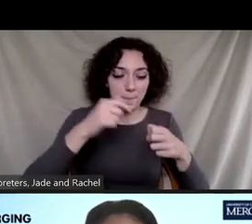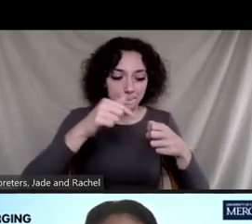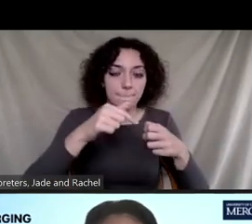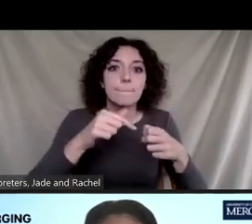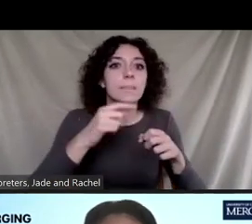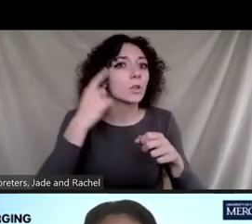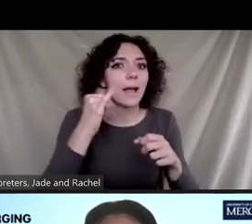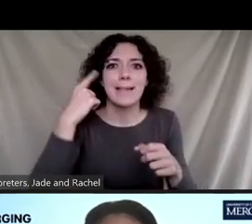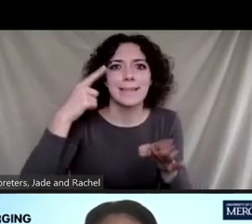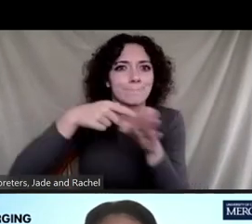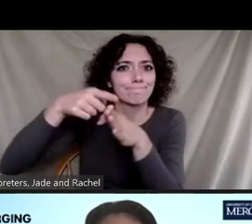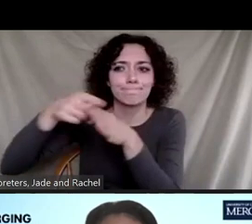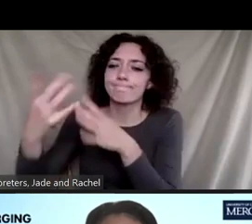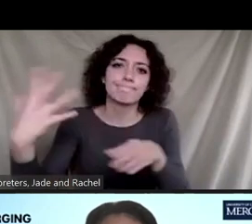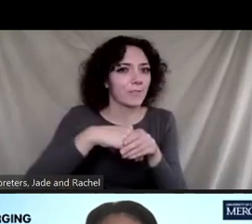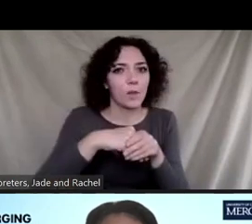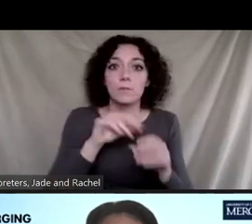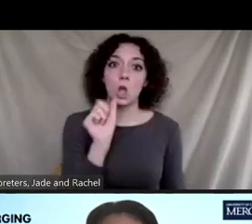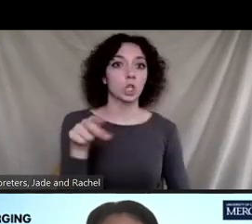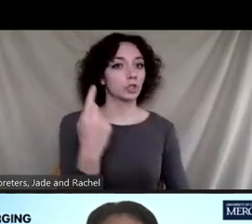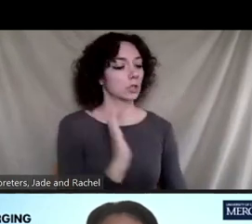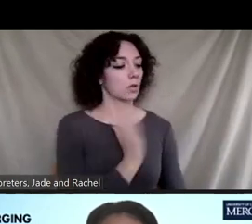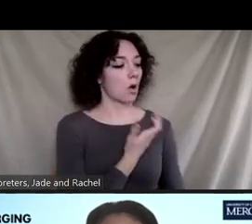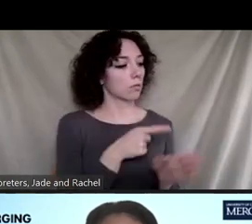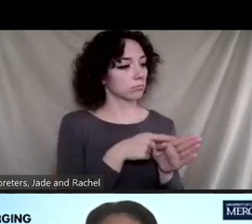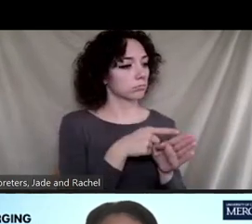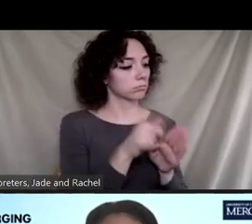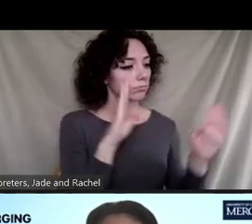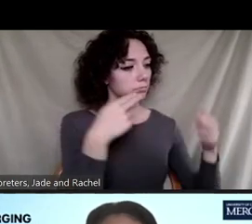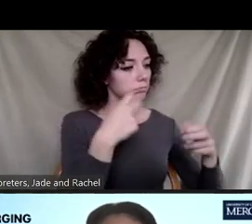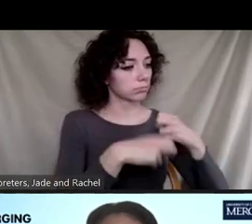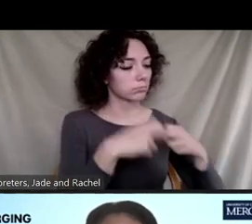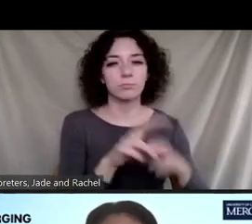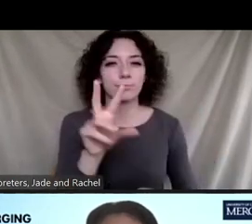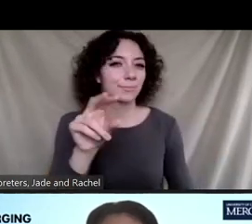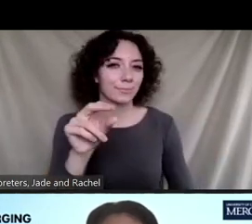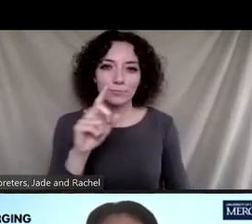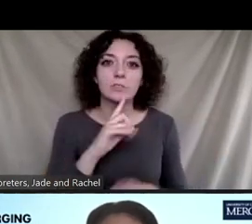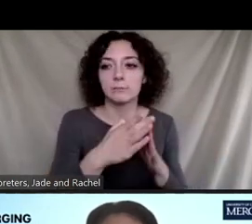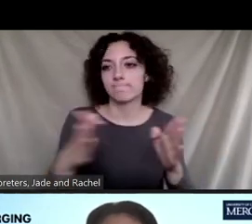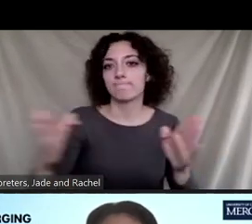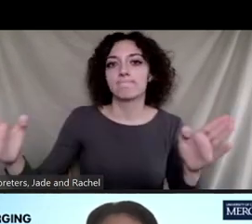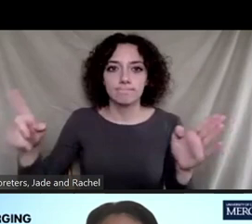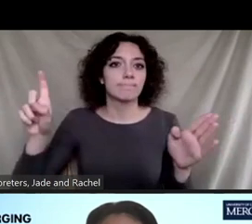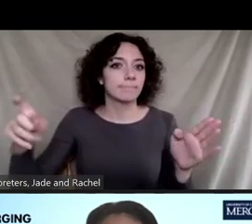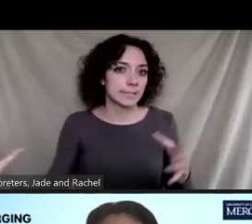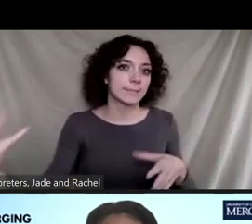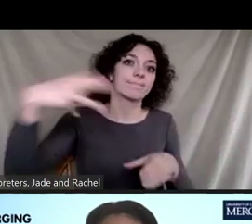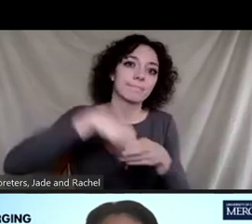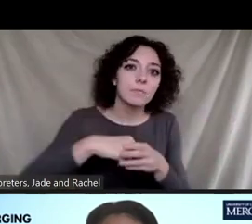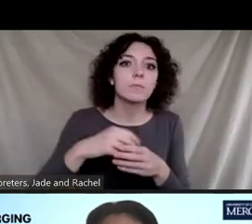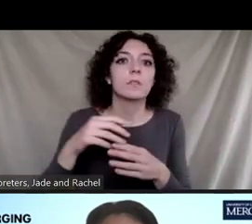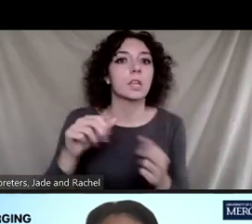problem. And, uh, without their help, we believe that we cannot effectively, you know, address the, the major challenges.